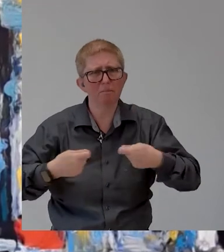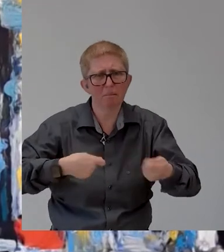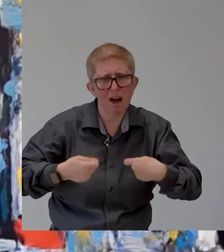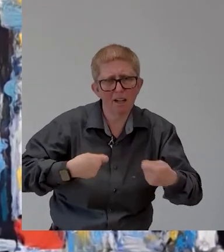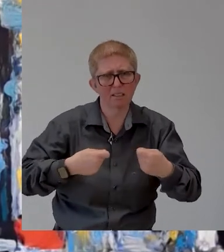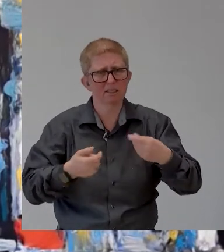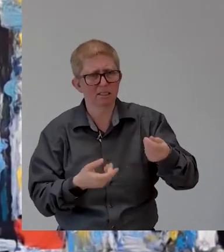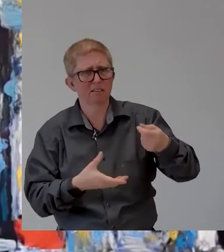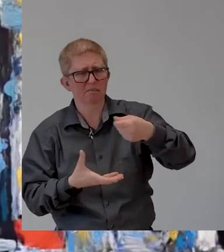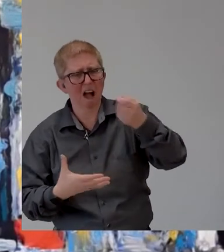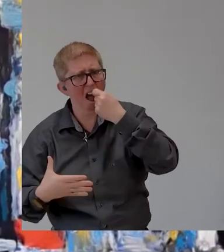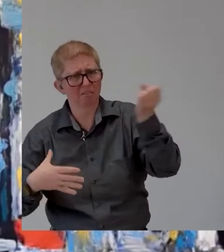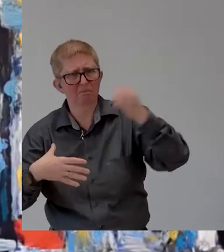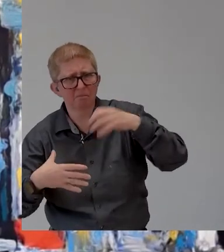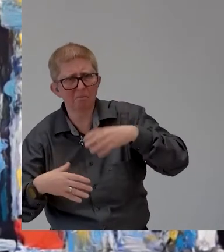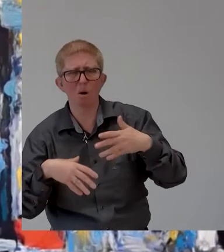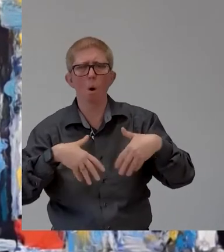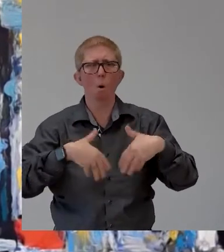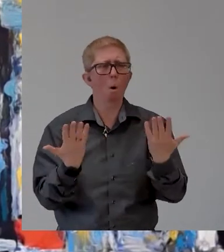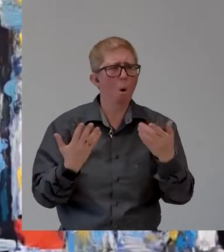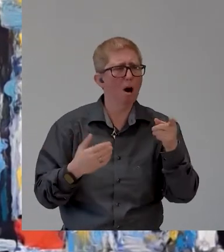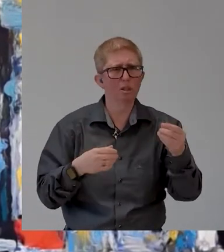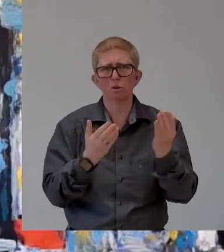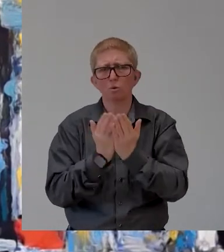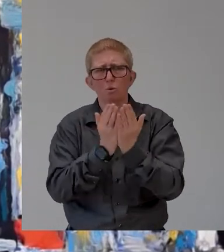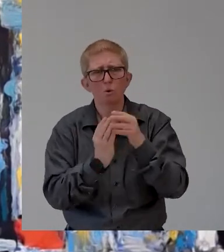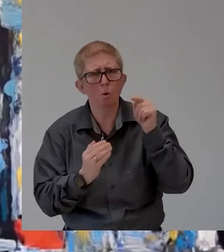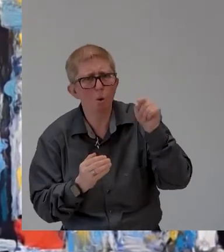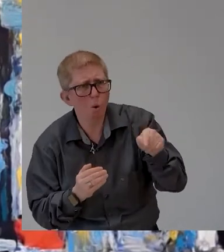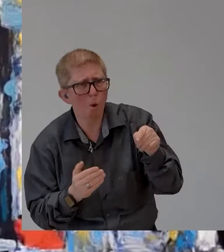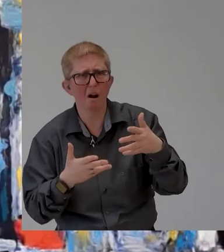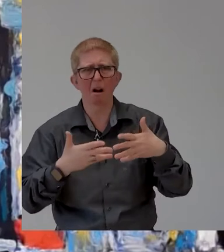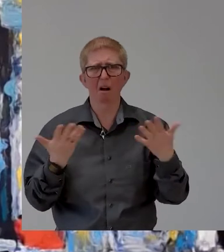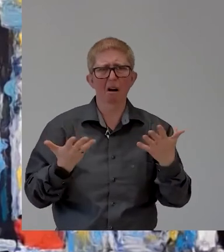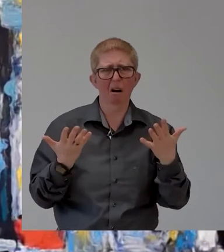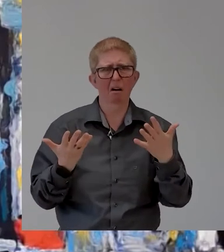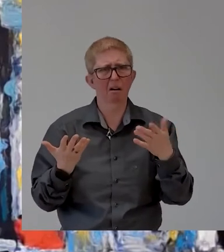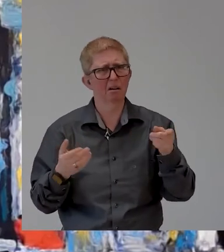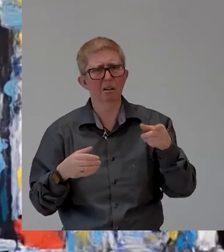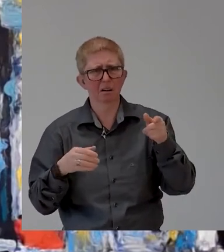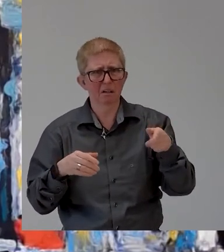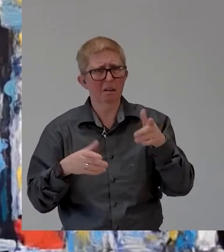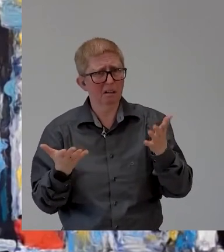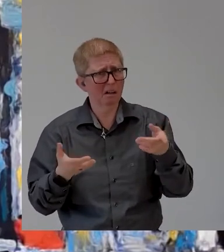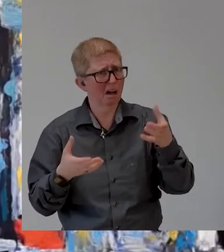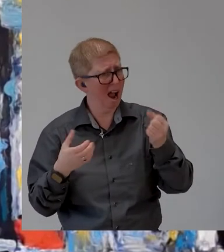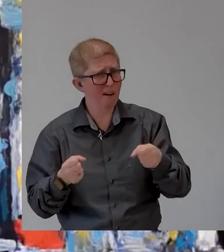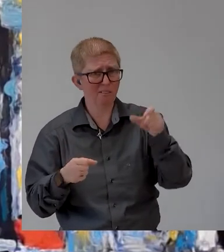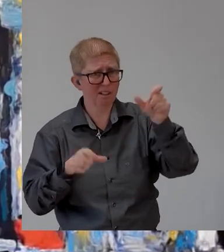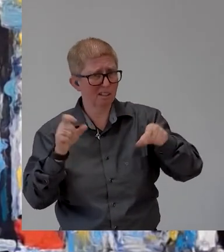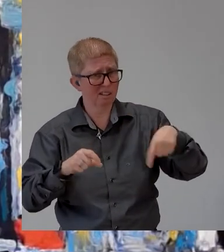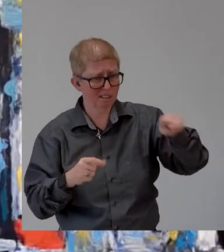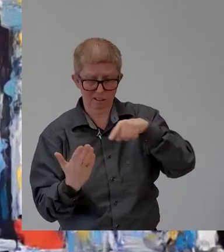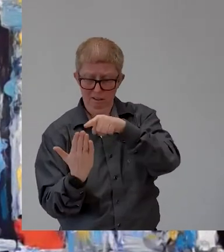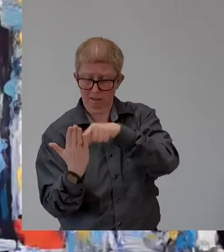would see that this uh applicant has a master's in computer science for example totally a match